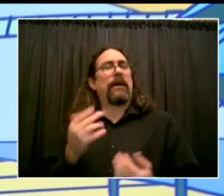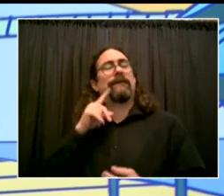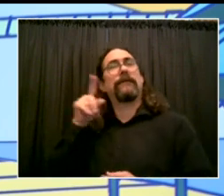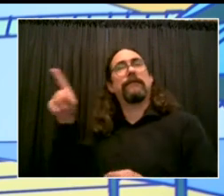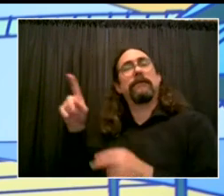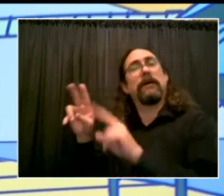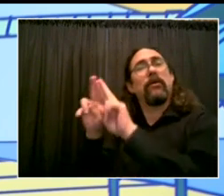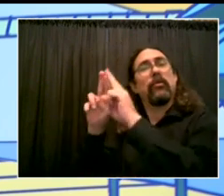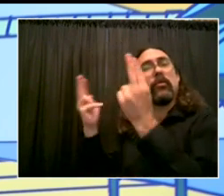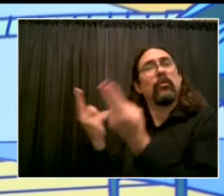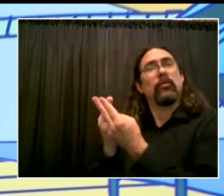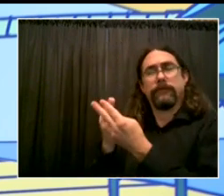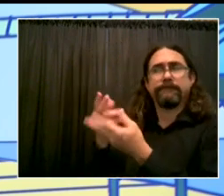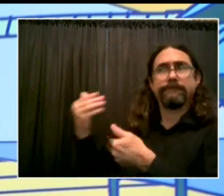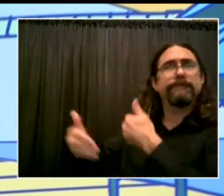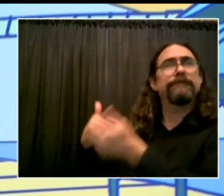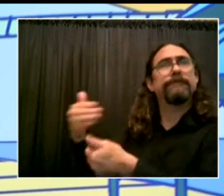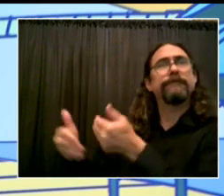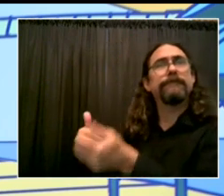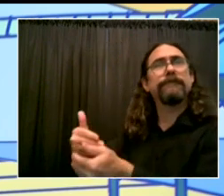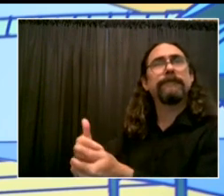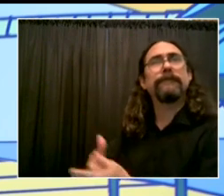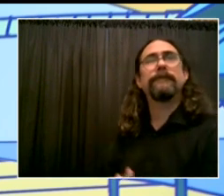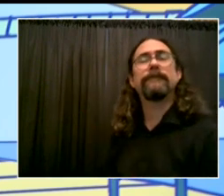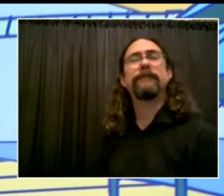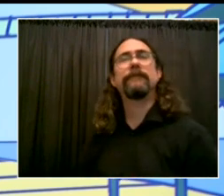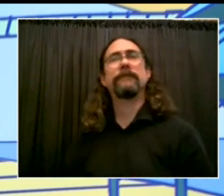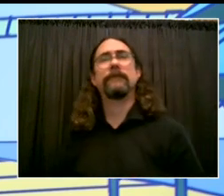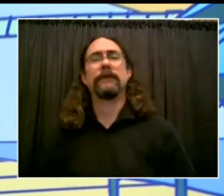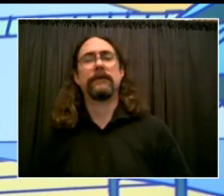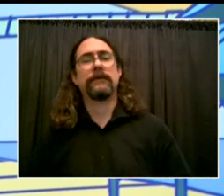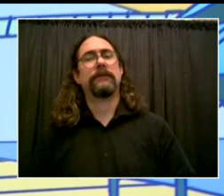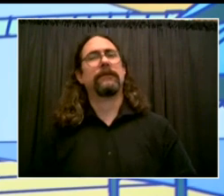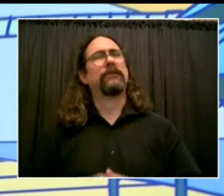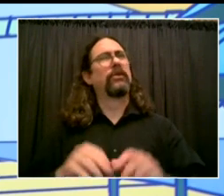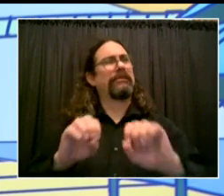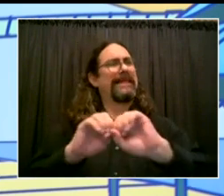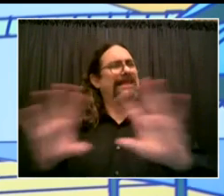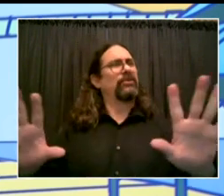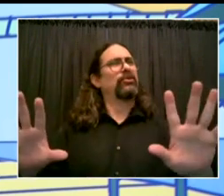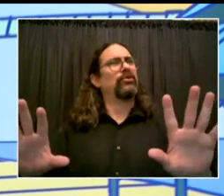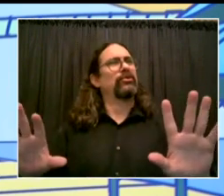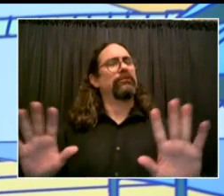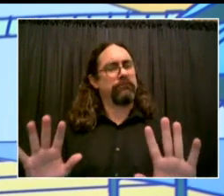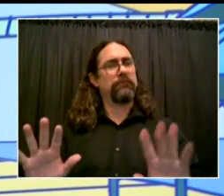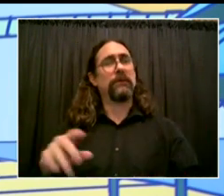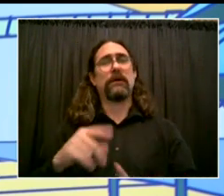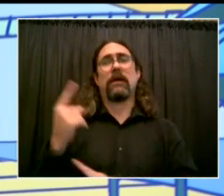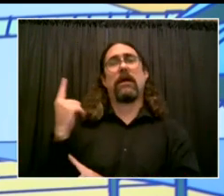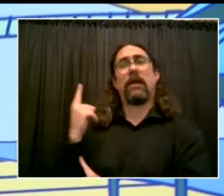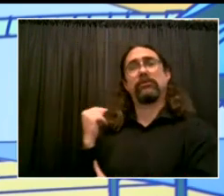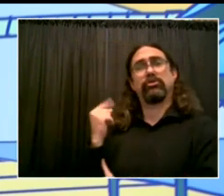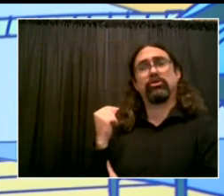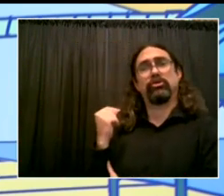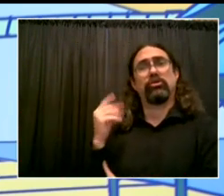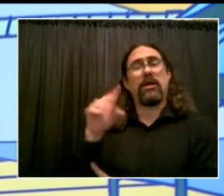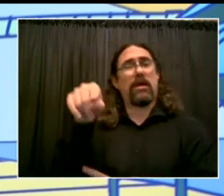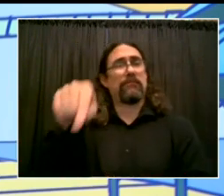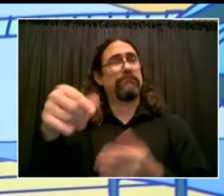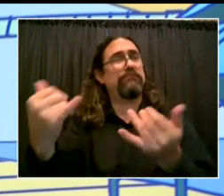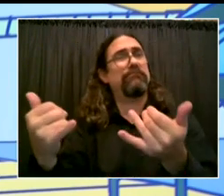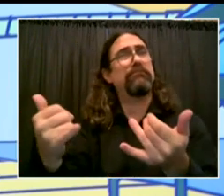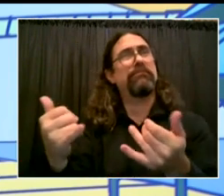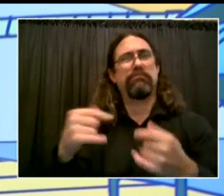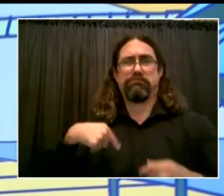There are some specifics that need to be worked out. This is normal. Unions, of course, are going to have some concerns, and we have